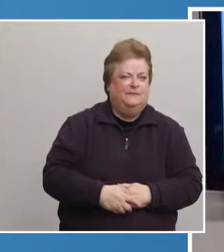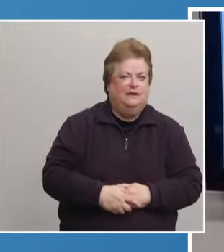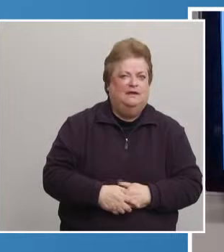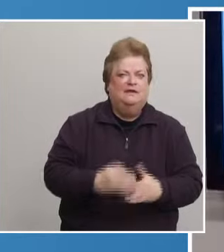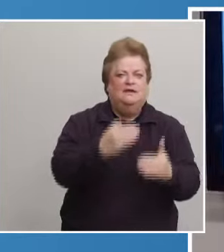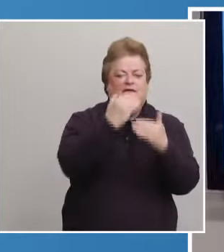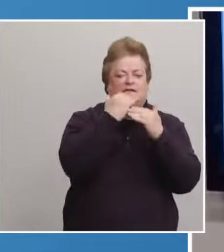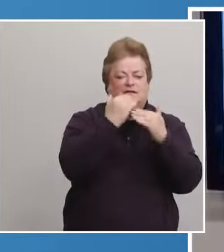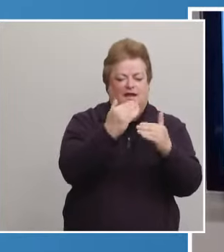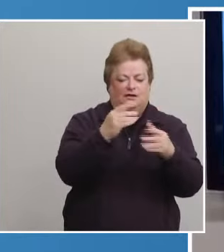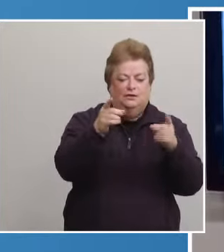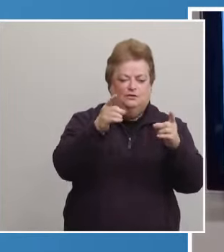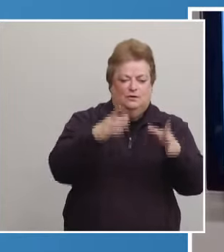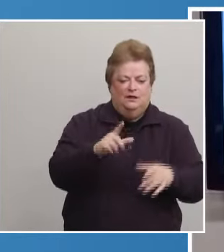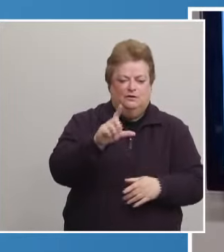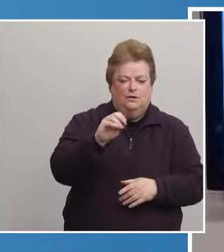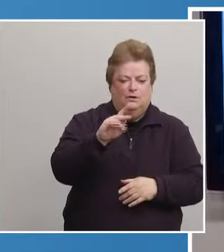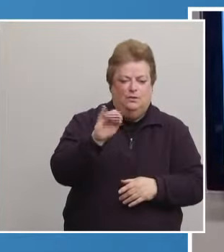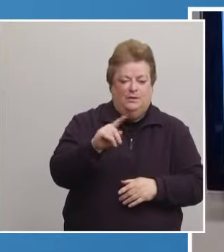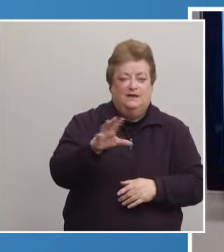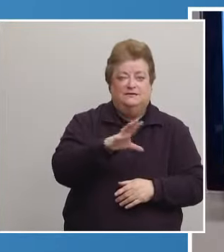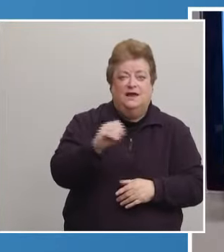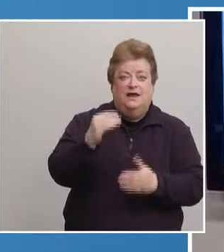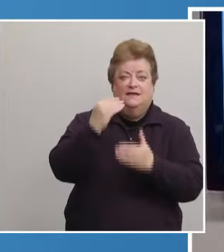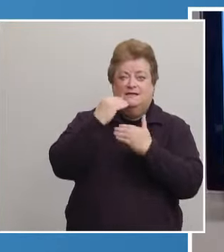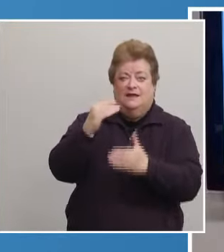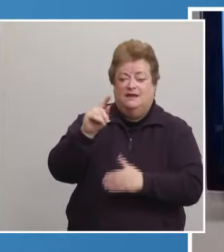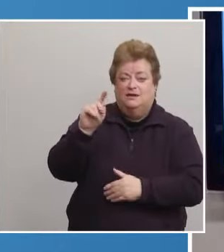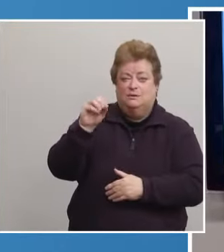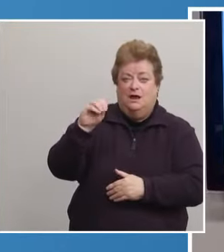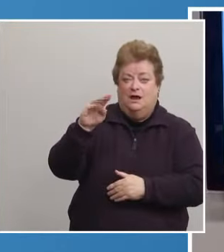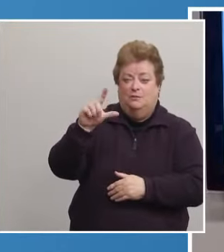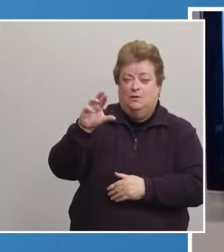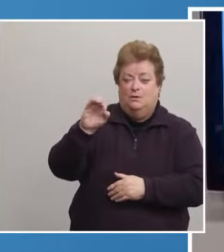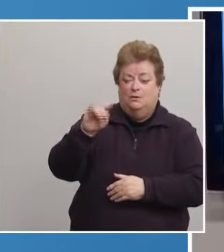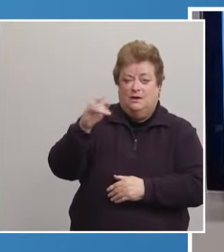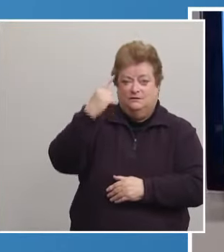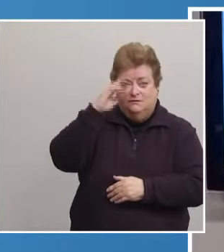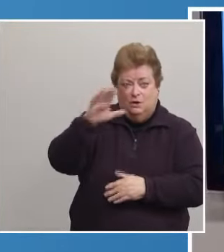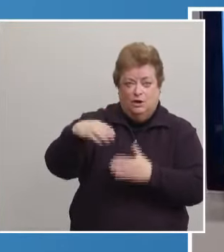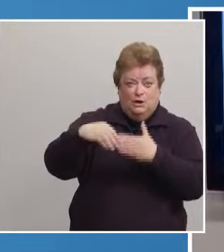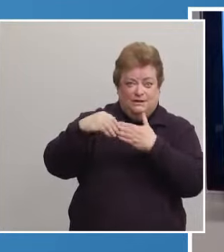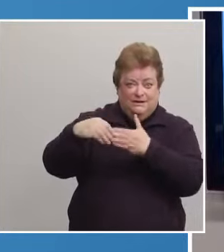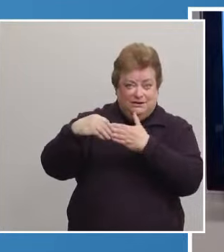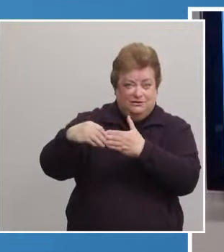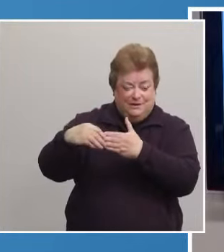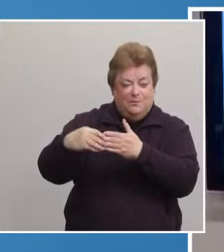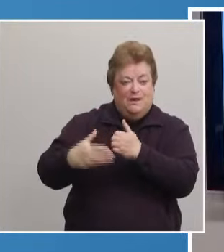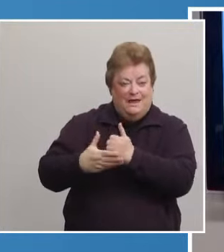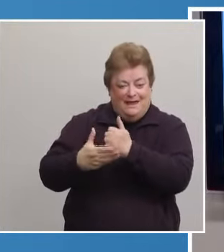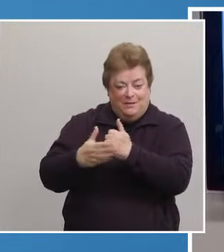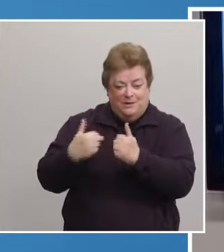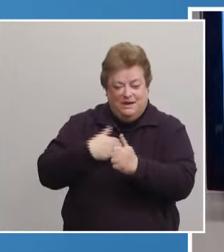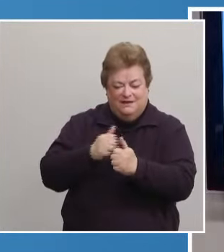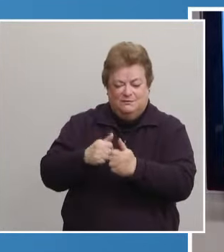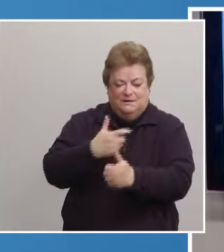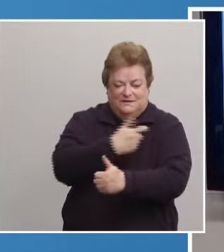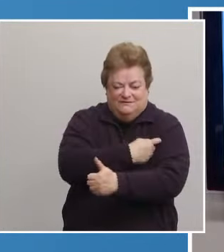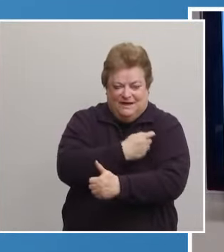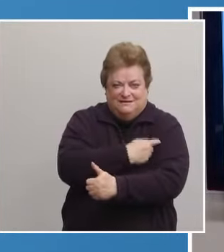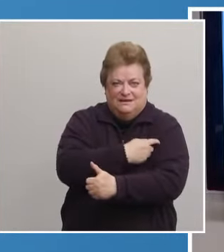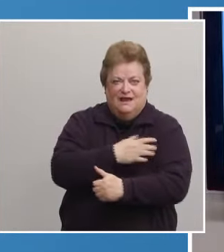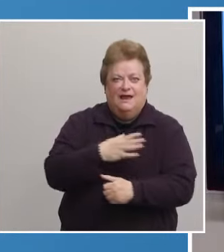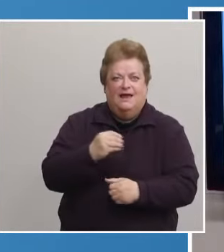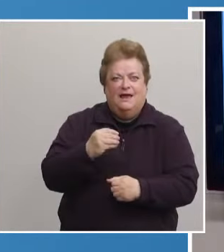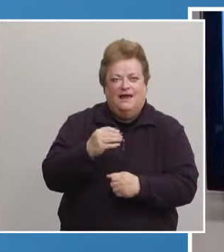Thank you director Lopez and thank you Tom Lorenz for your leadership in our vaccination efforts and for taking the time to